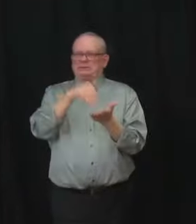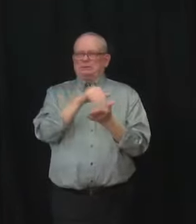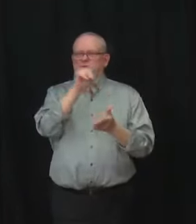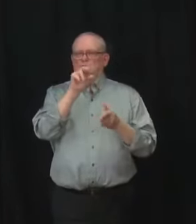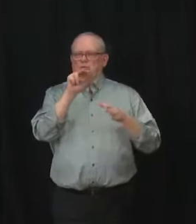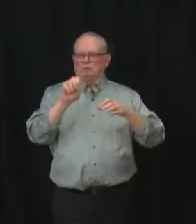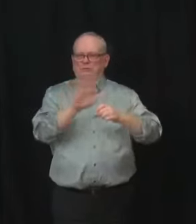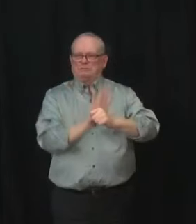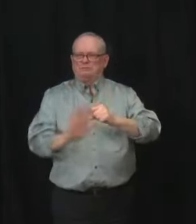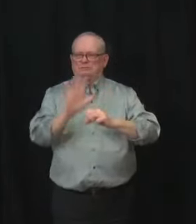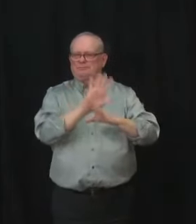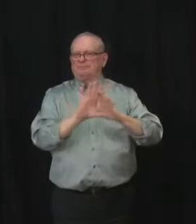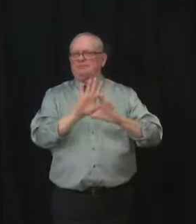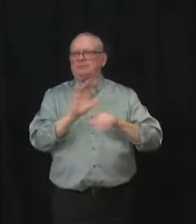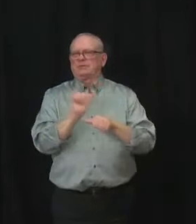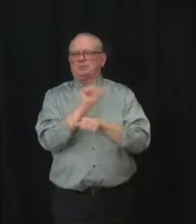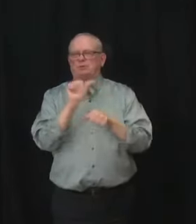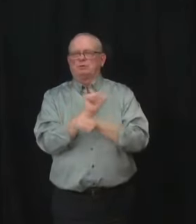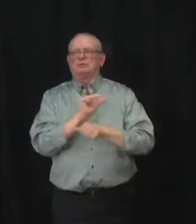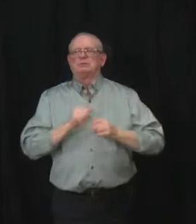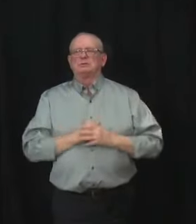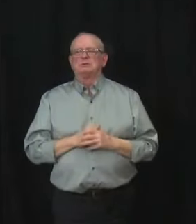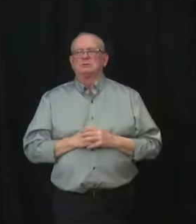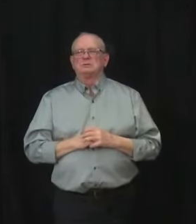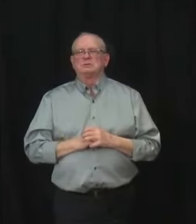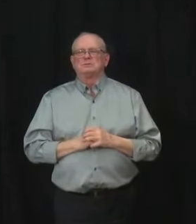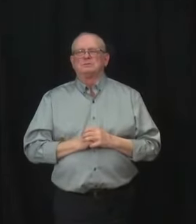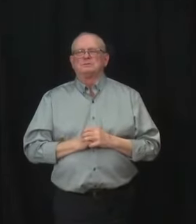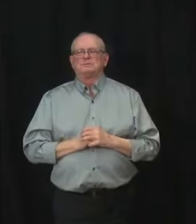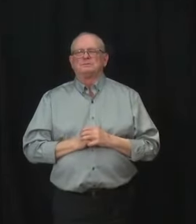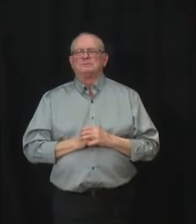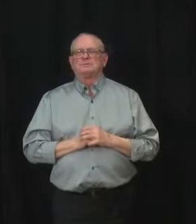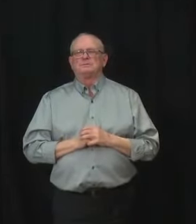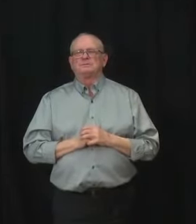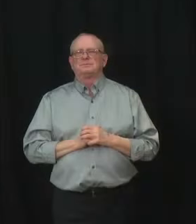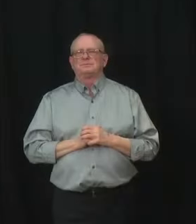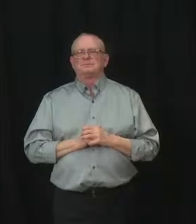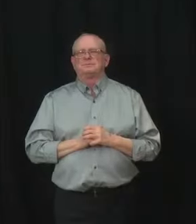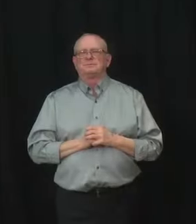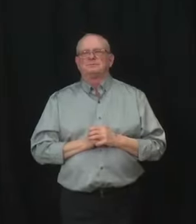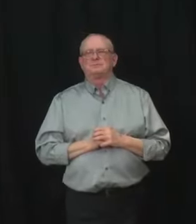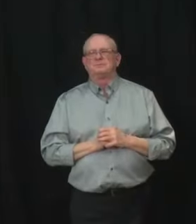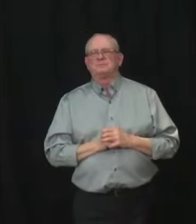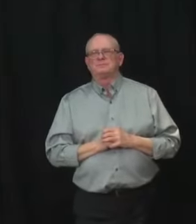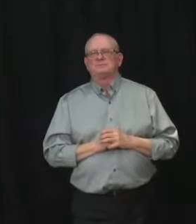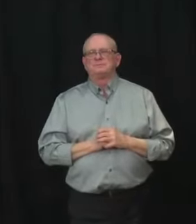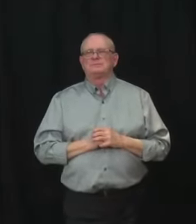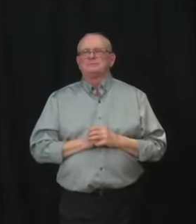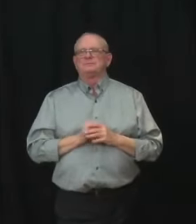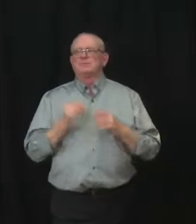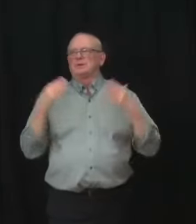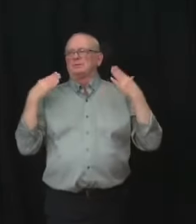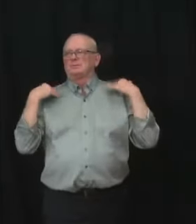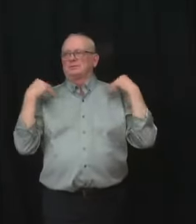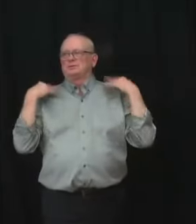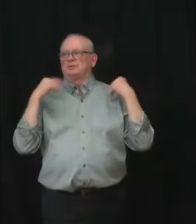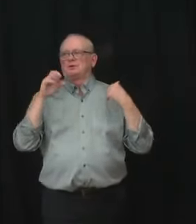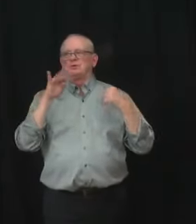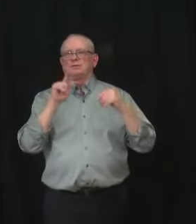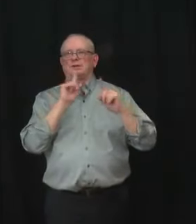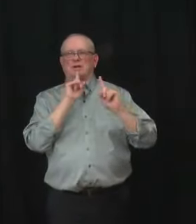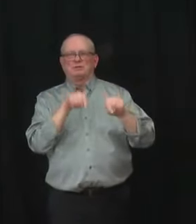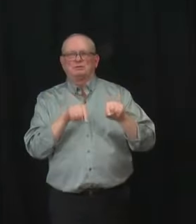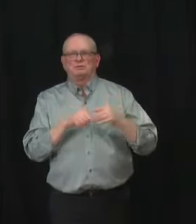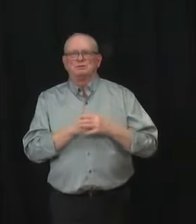Yeah so our focus of our government and AHS is provide you know equitable health care across the the entire province